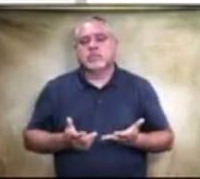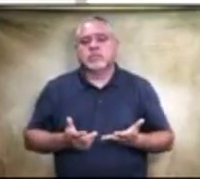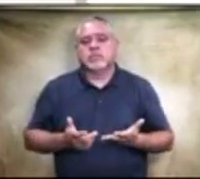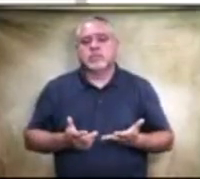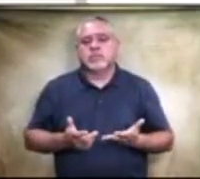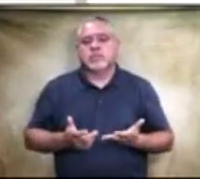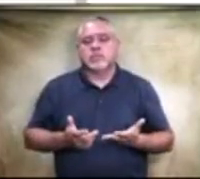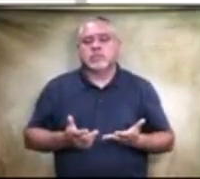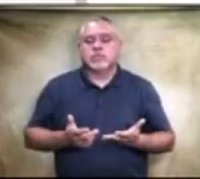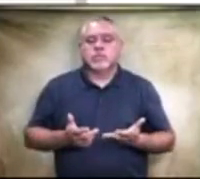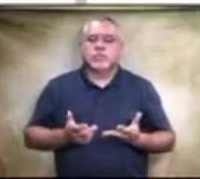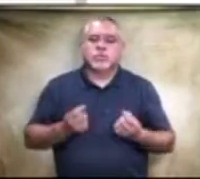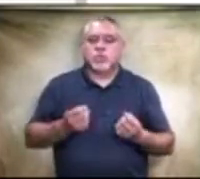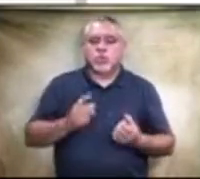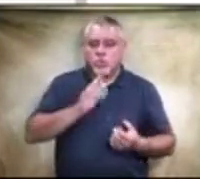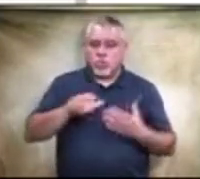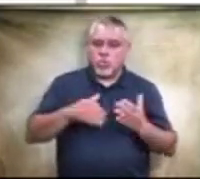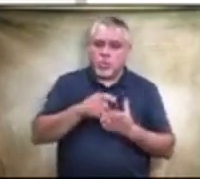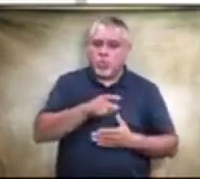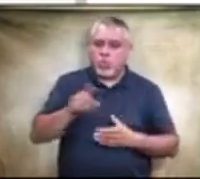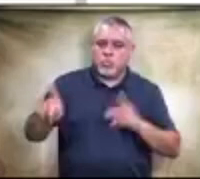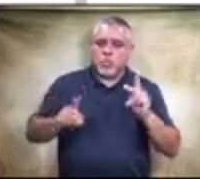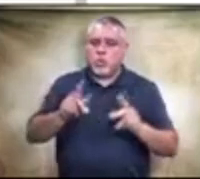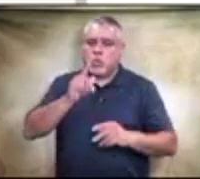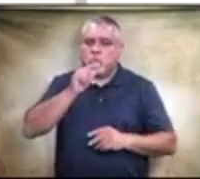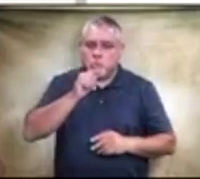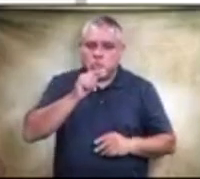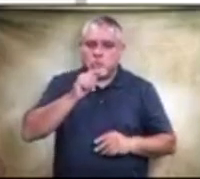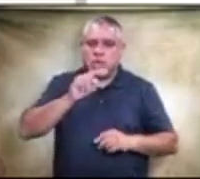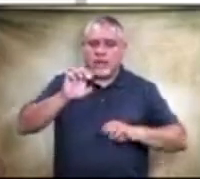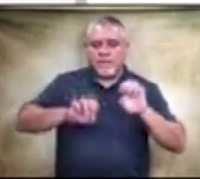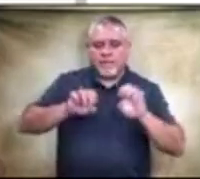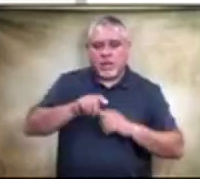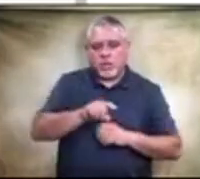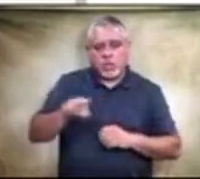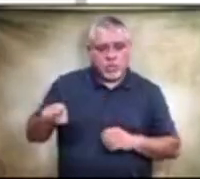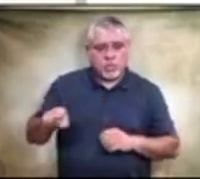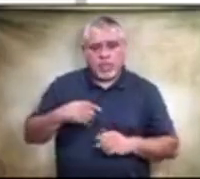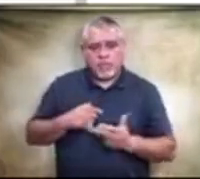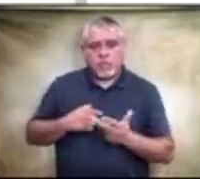so are all these people that actually evaluated them. We have three people.